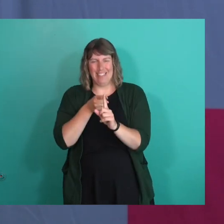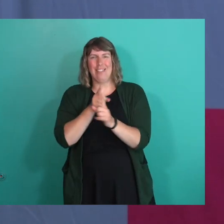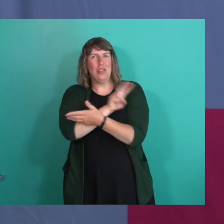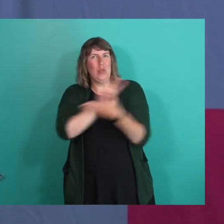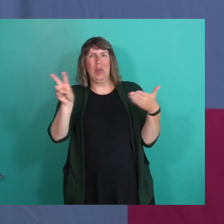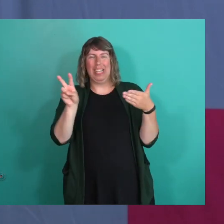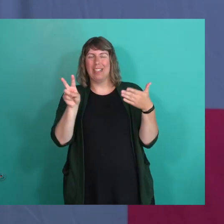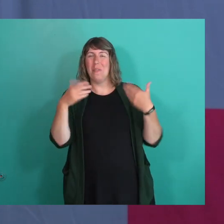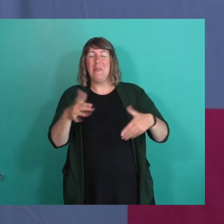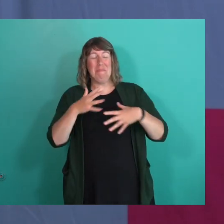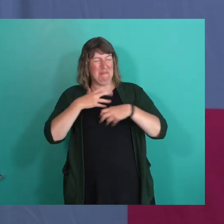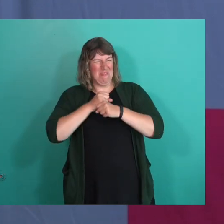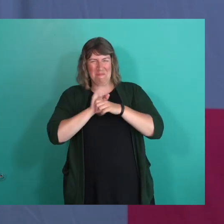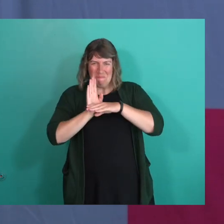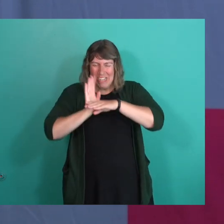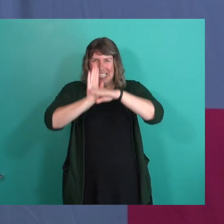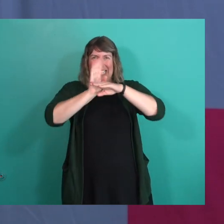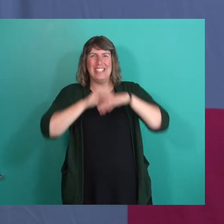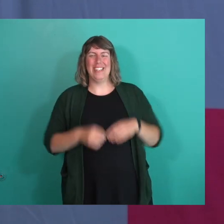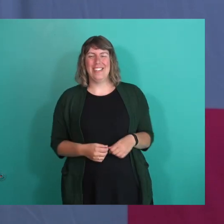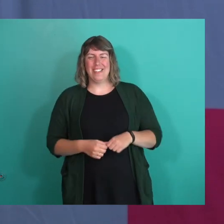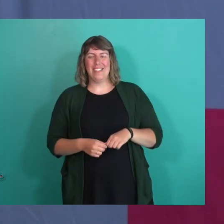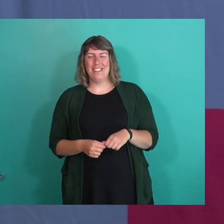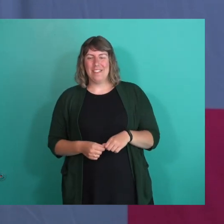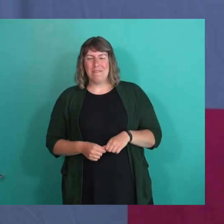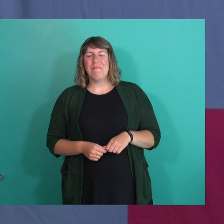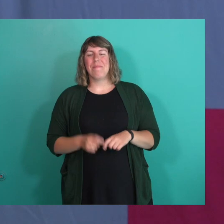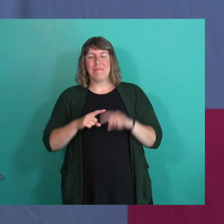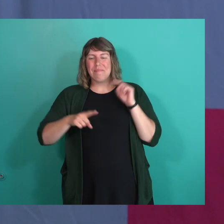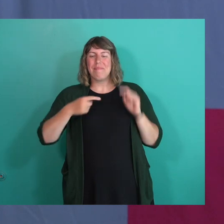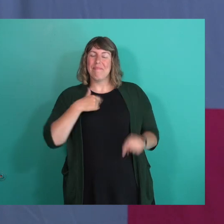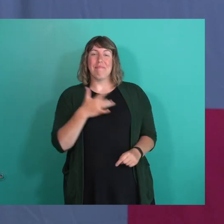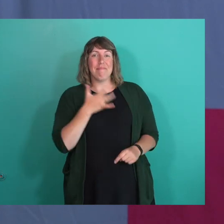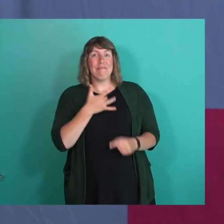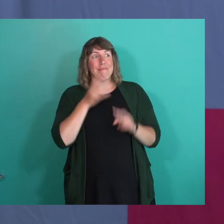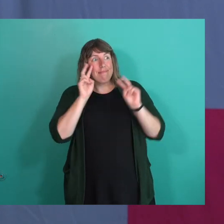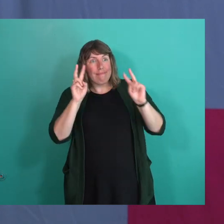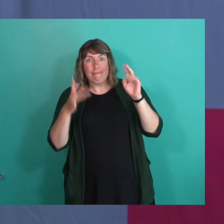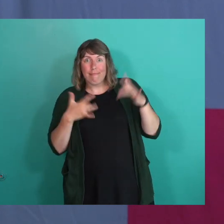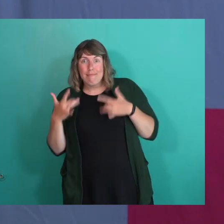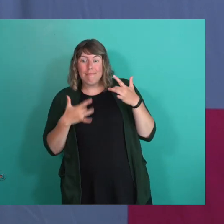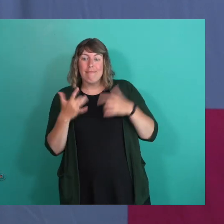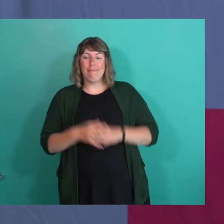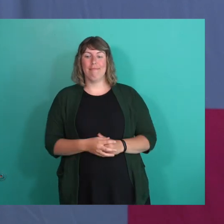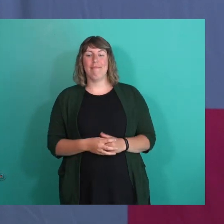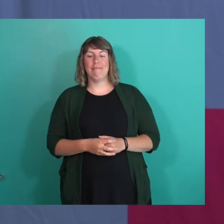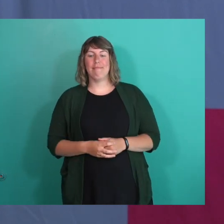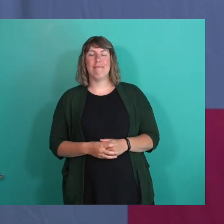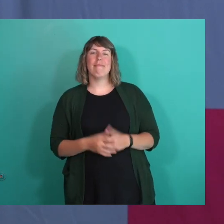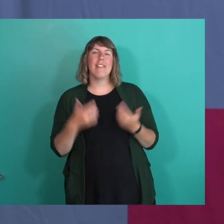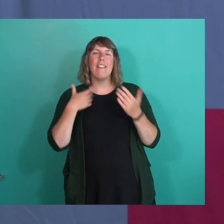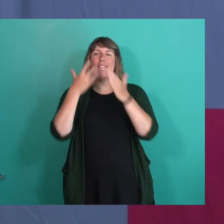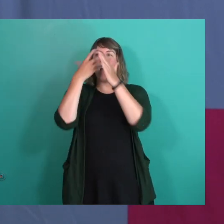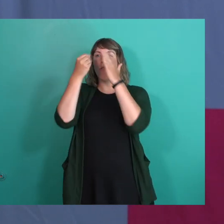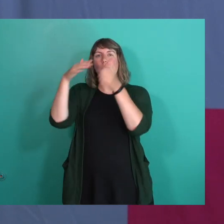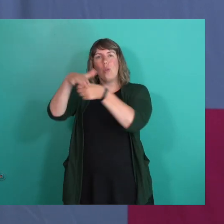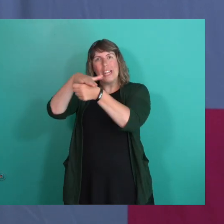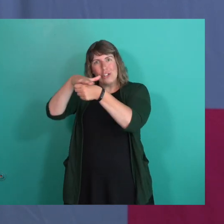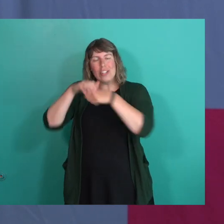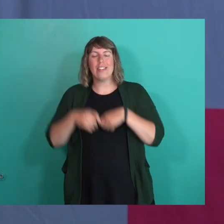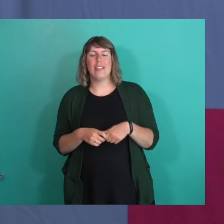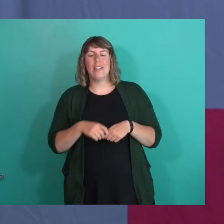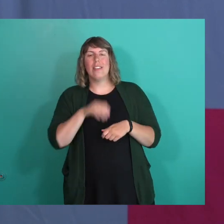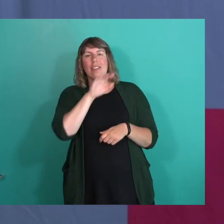in two weekends or a week. But yeah, feeling really excited about that. And the fact that we're able to do, we have like an outdoor location and then the